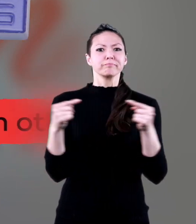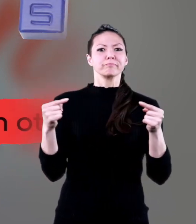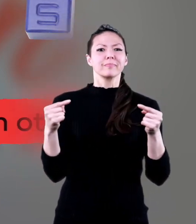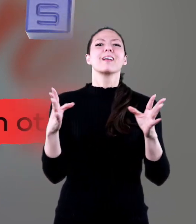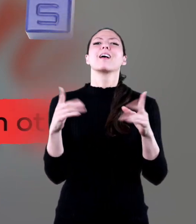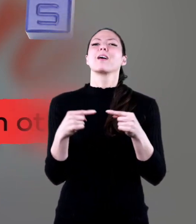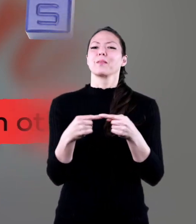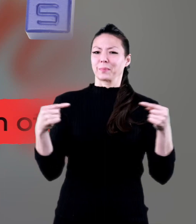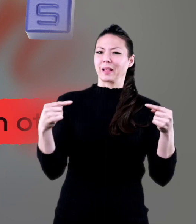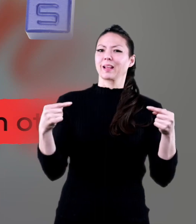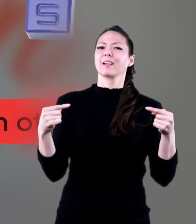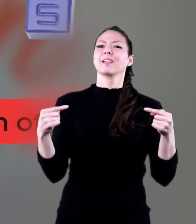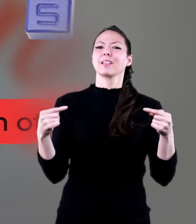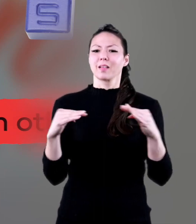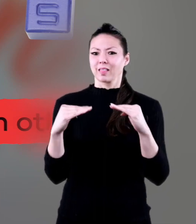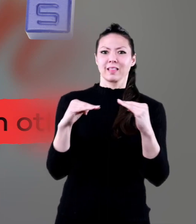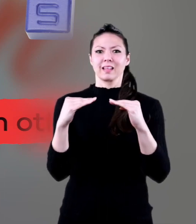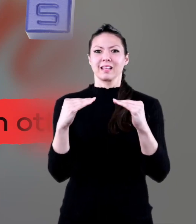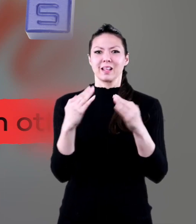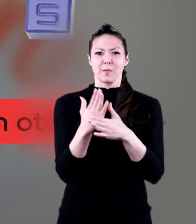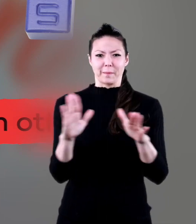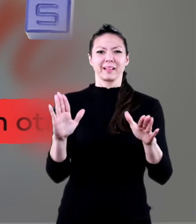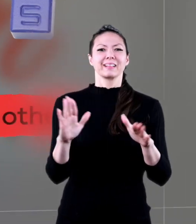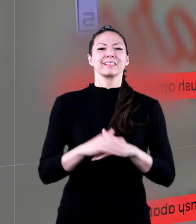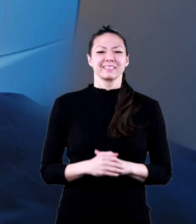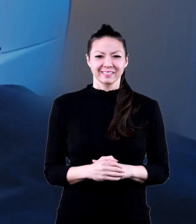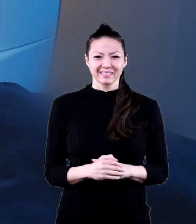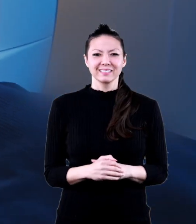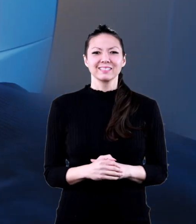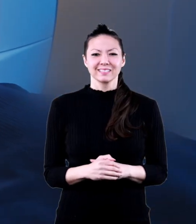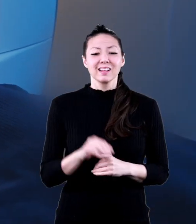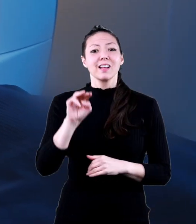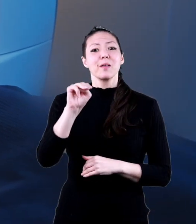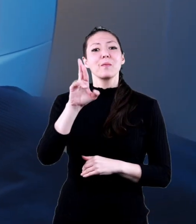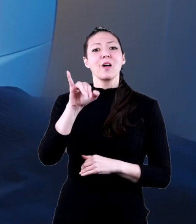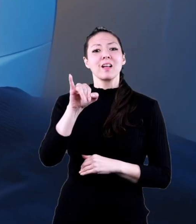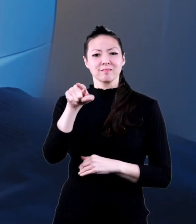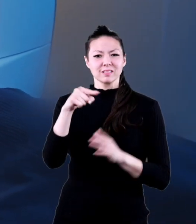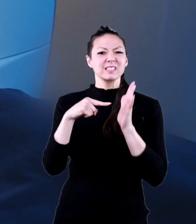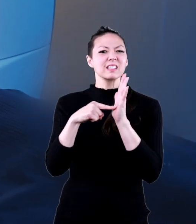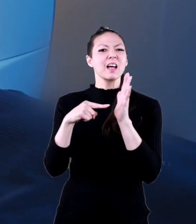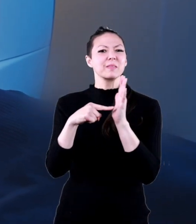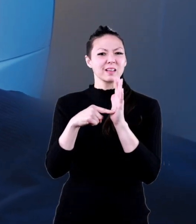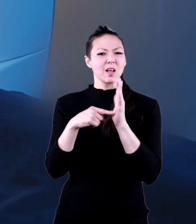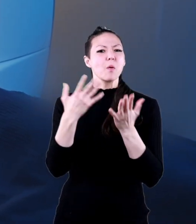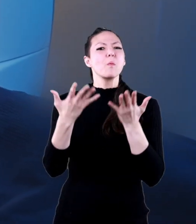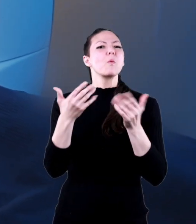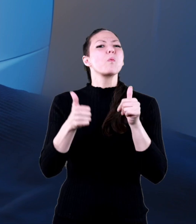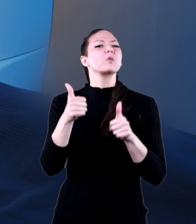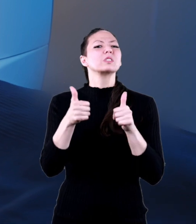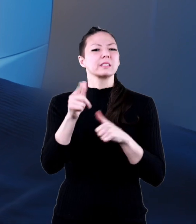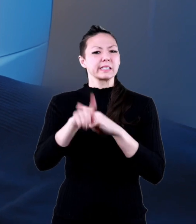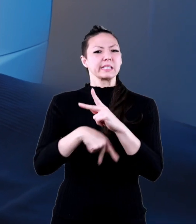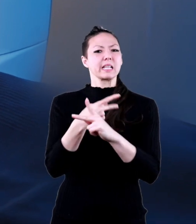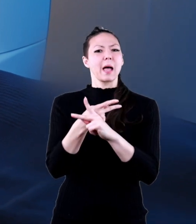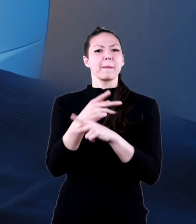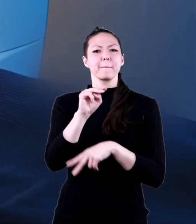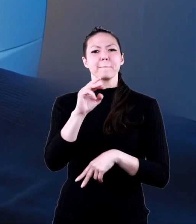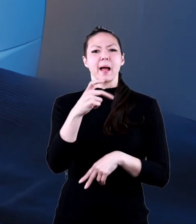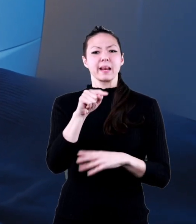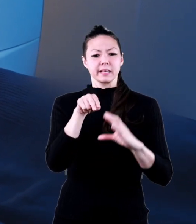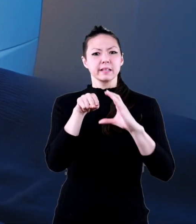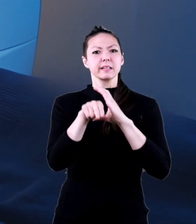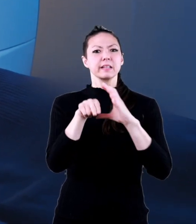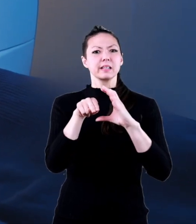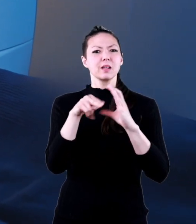They repel or push apart each other. An MRI is an example of which type of